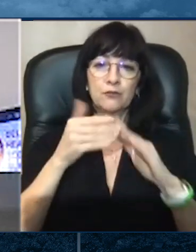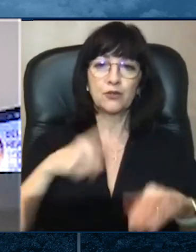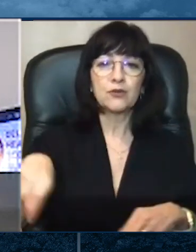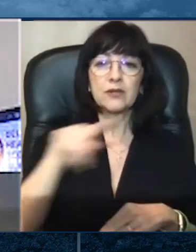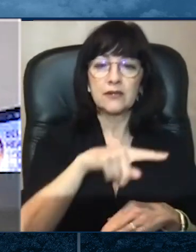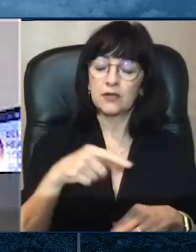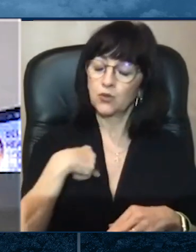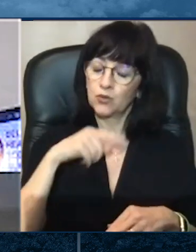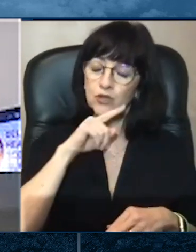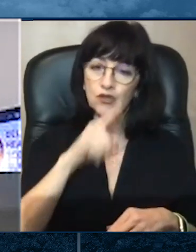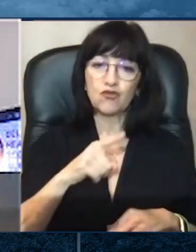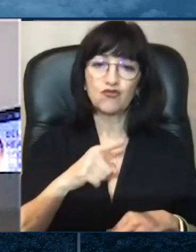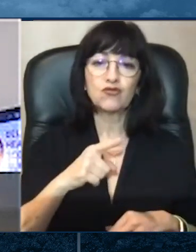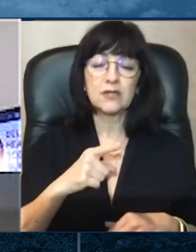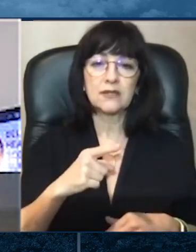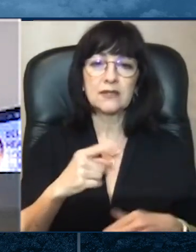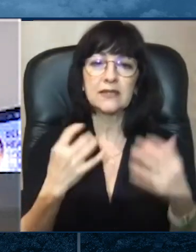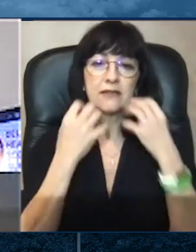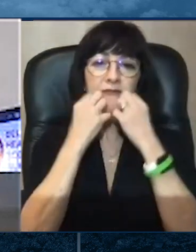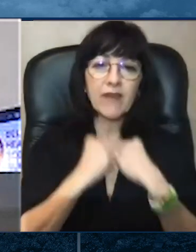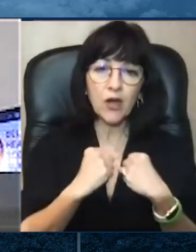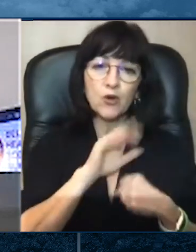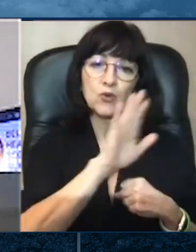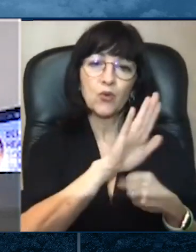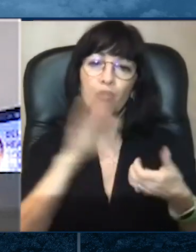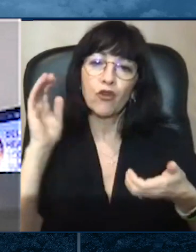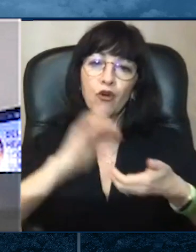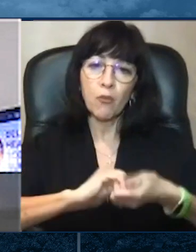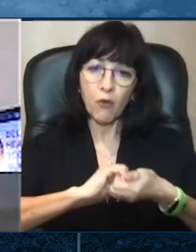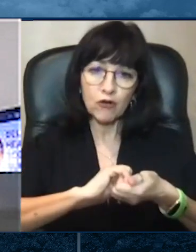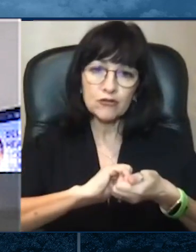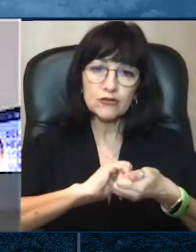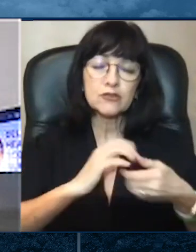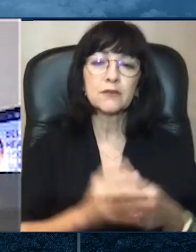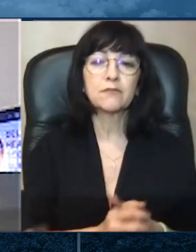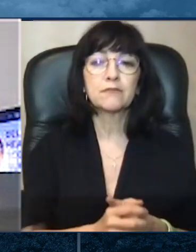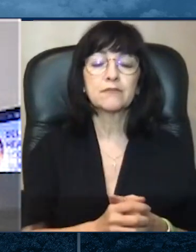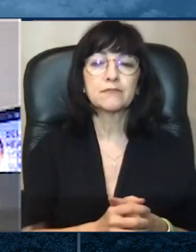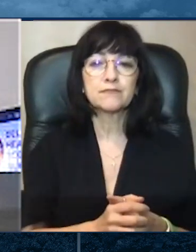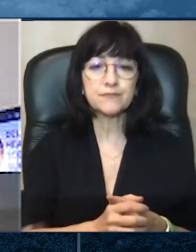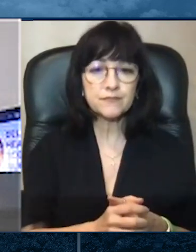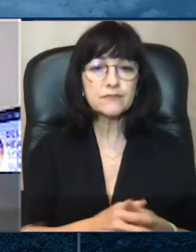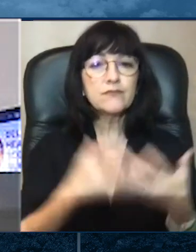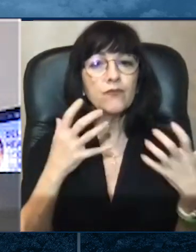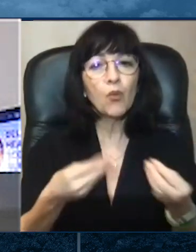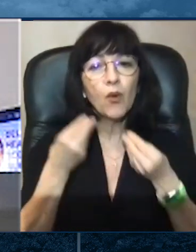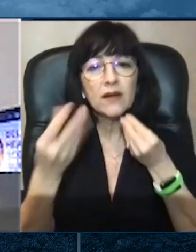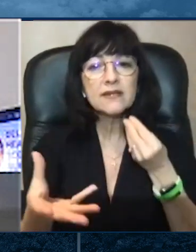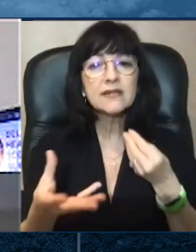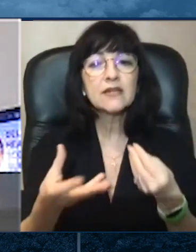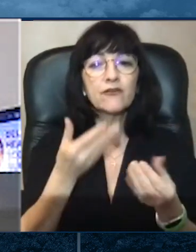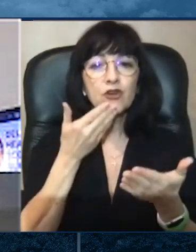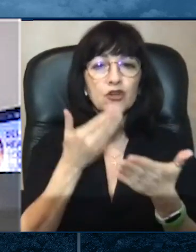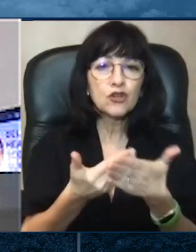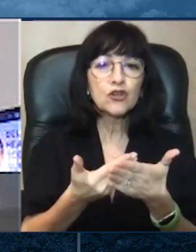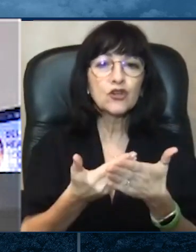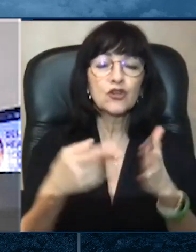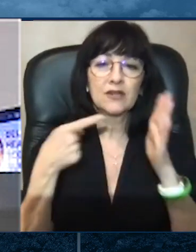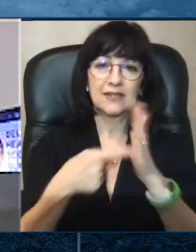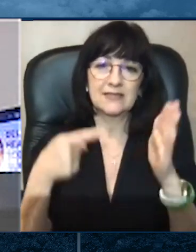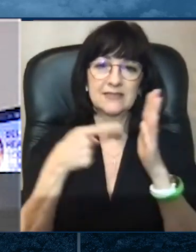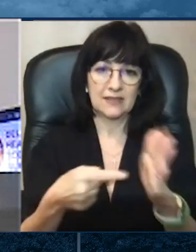Today, the two of us and all of you are good examples of how we can practice social distancing and still get out essential